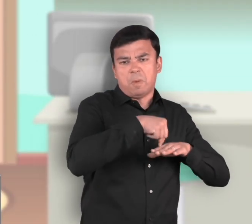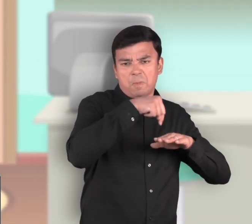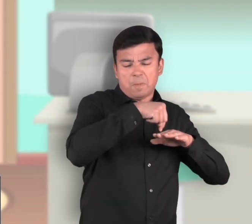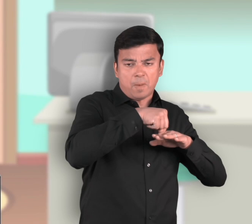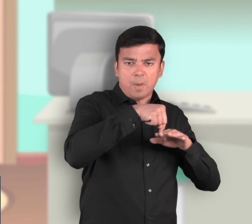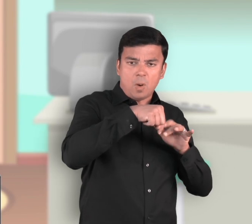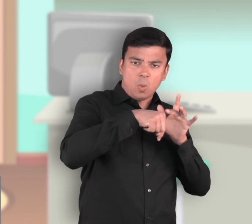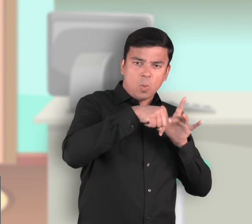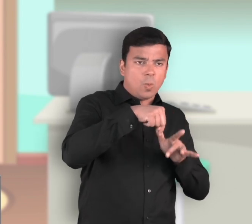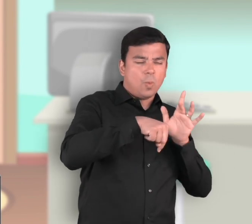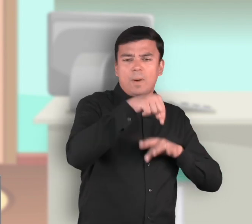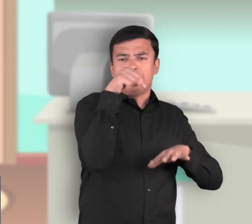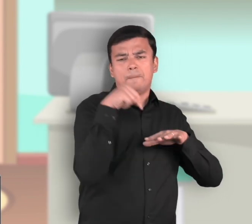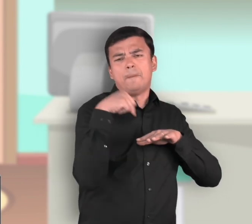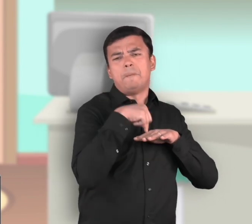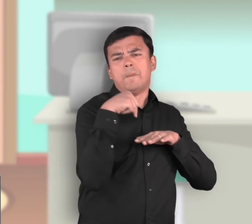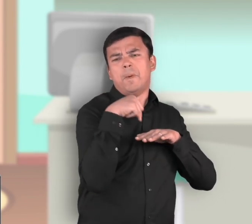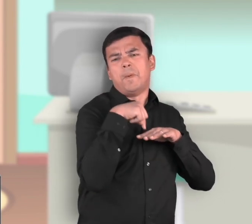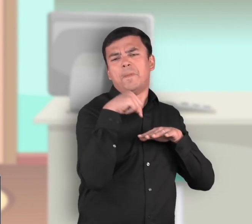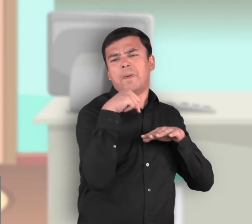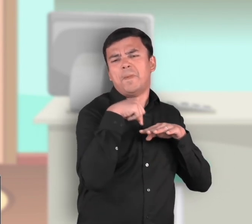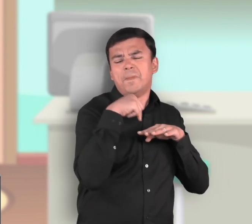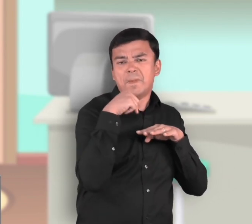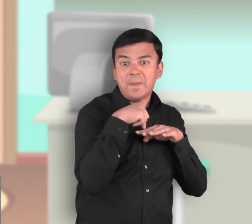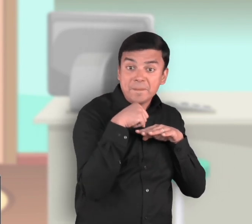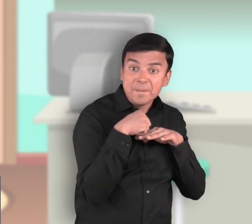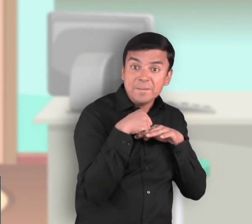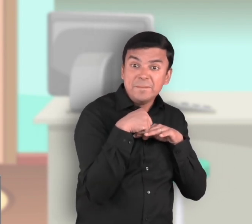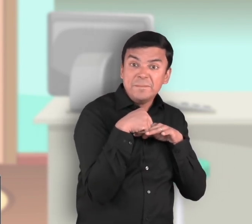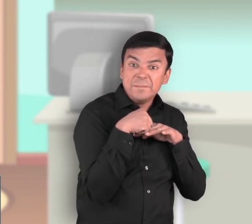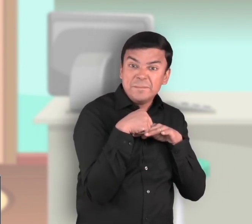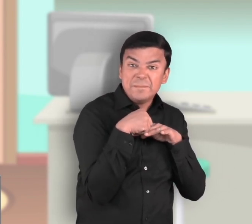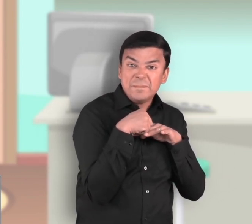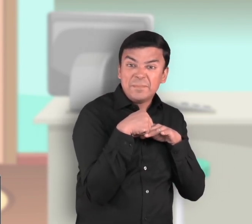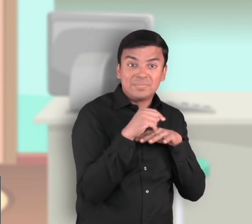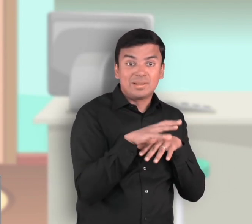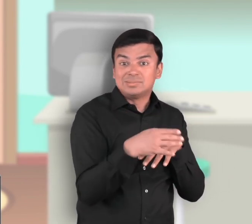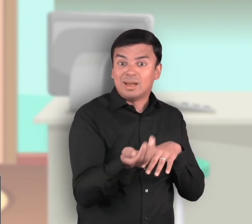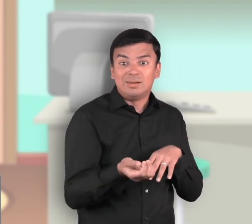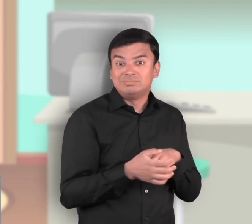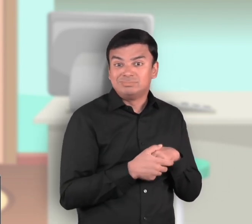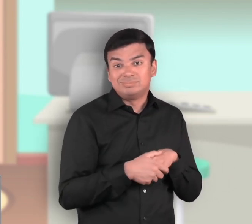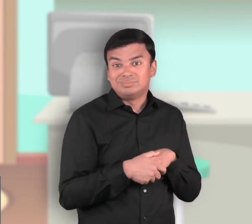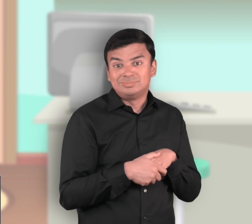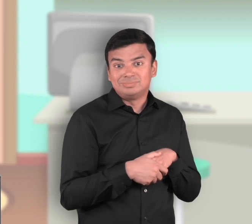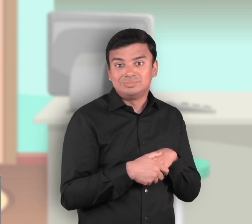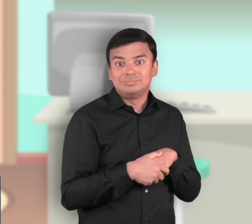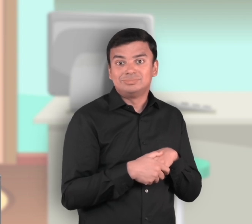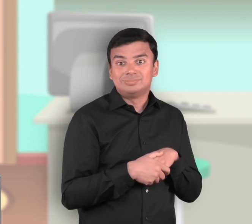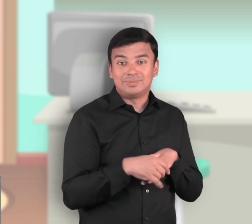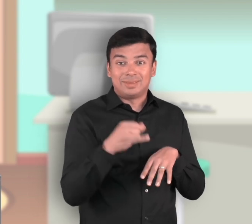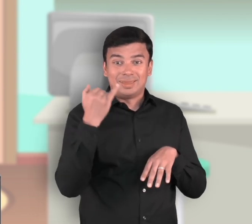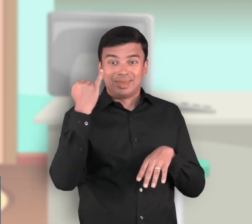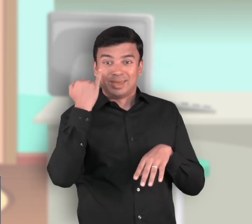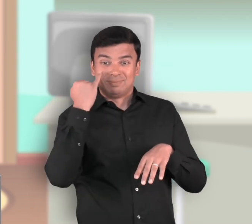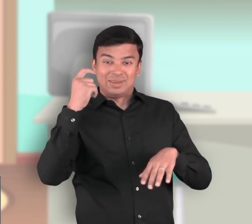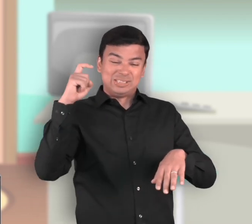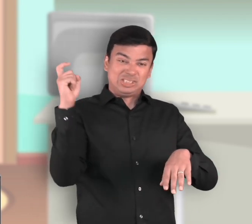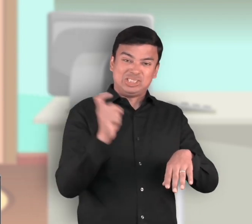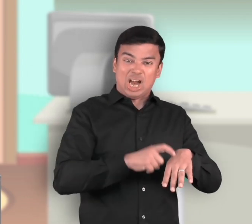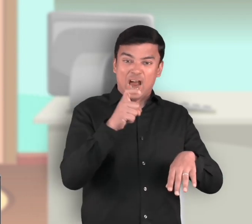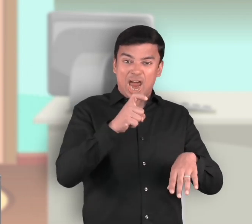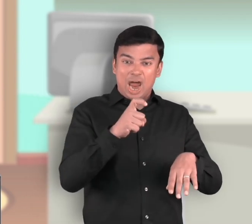People react differently to bee and wasp stings. There can be health risks with getting stung, so it is